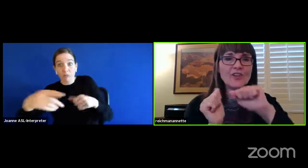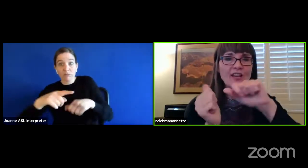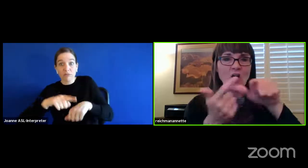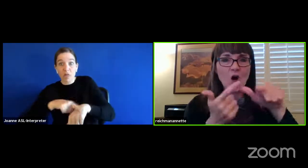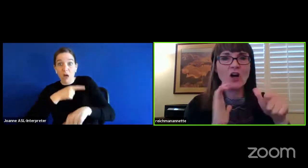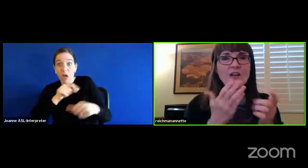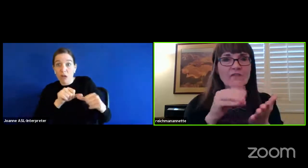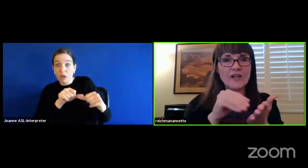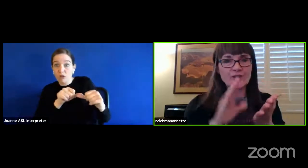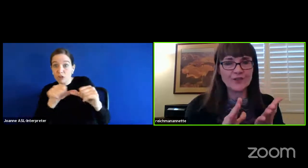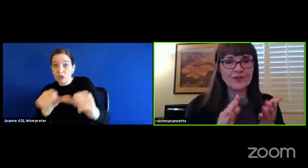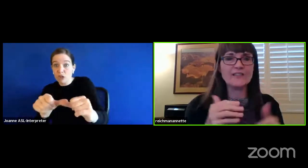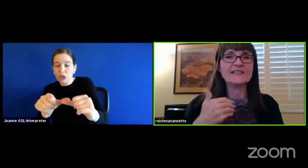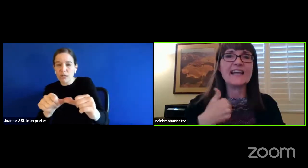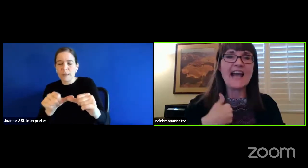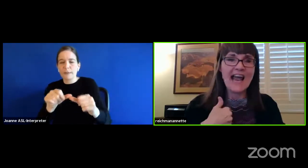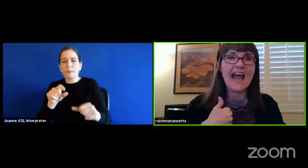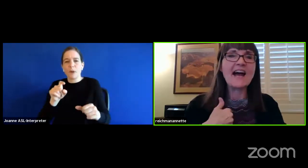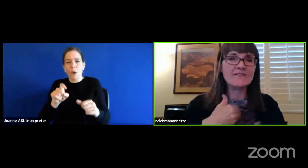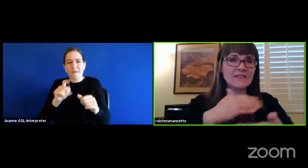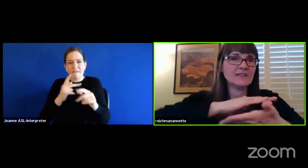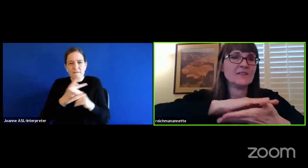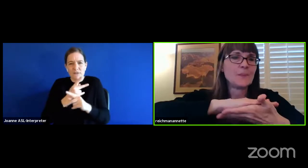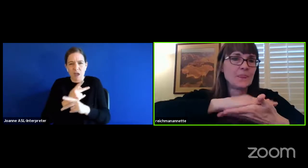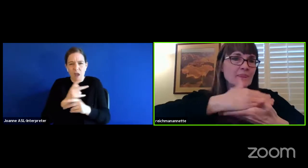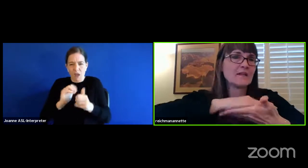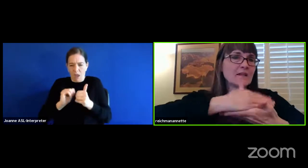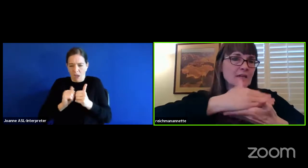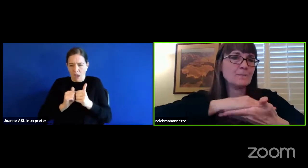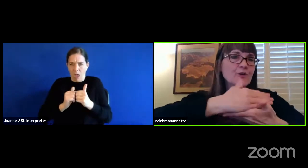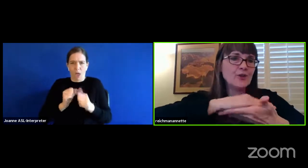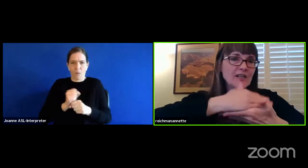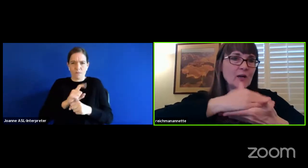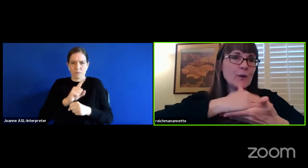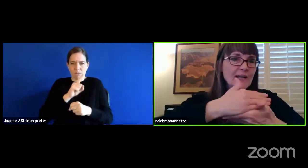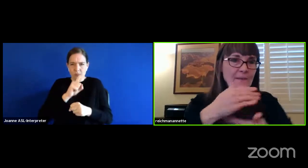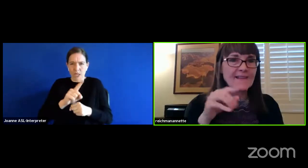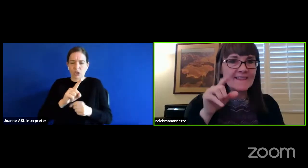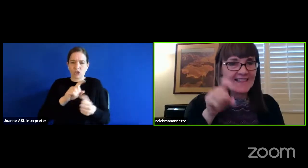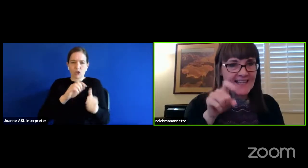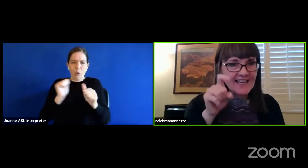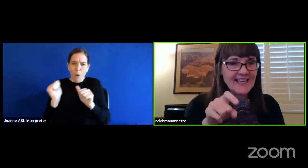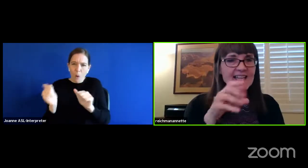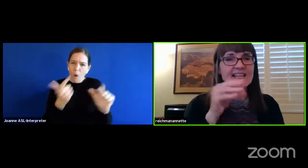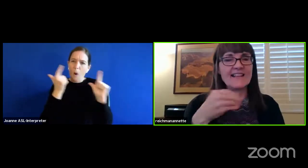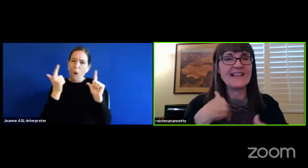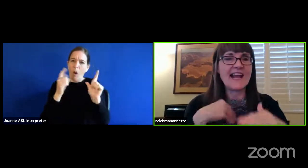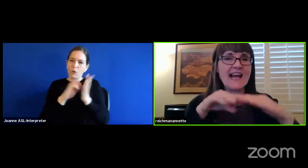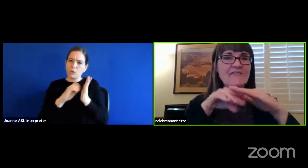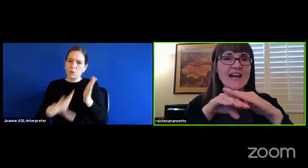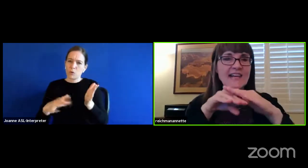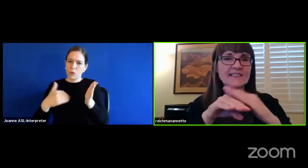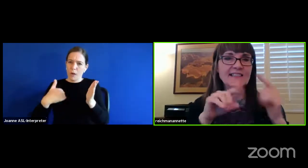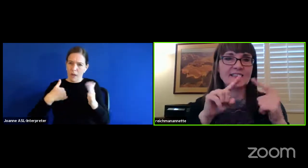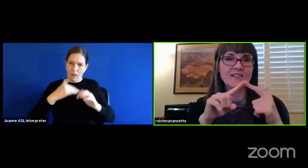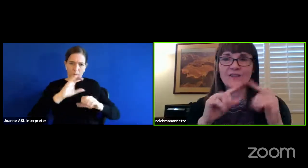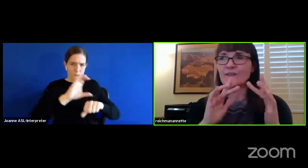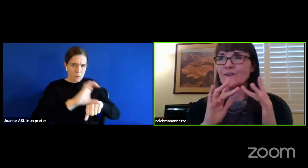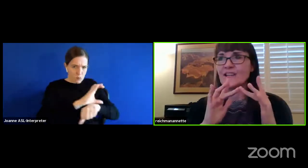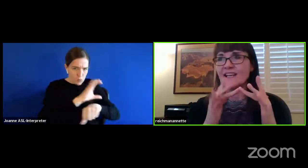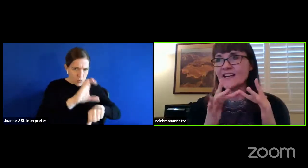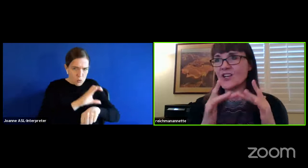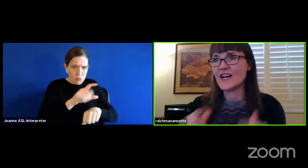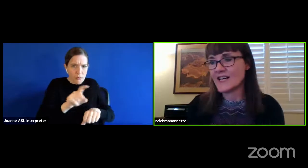sure that all of our students have the computer equipment that they need and they have access